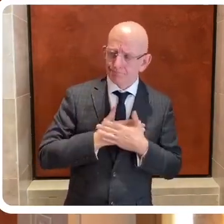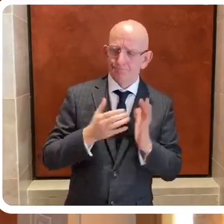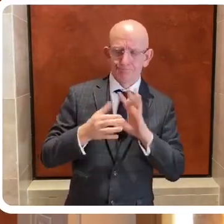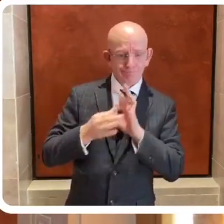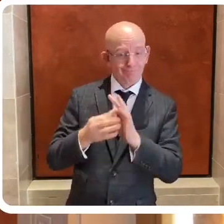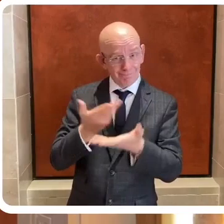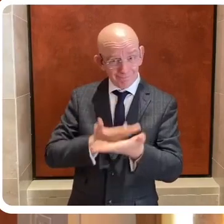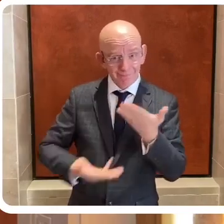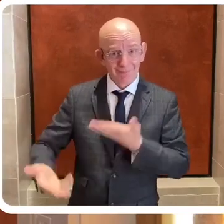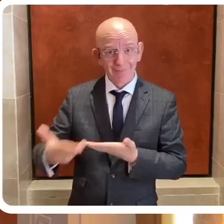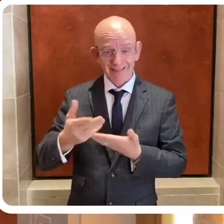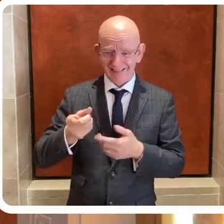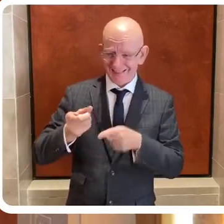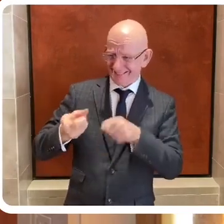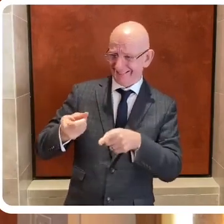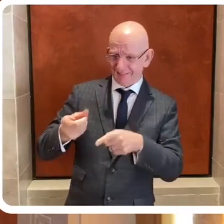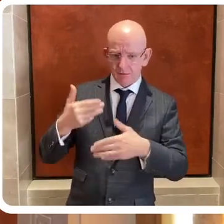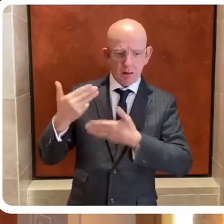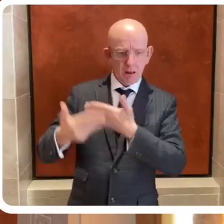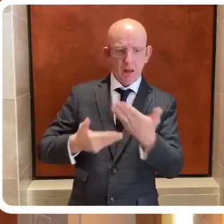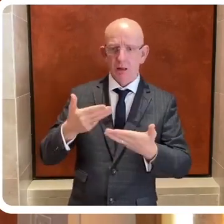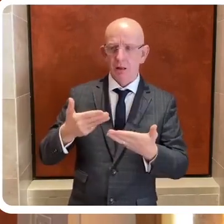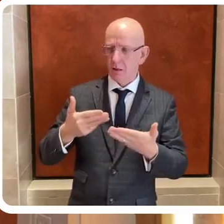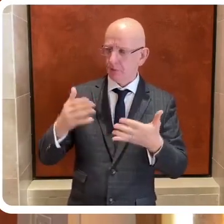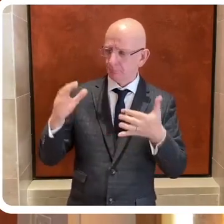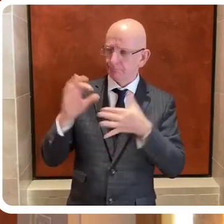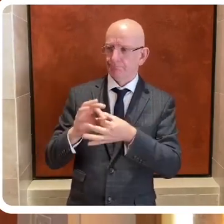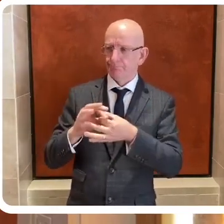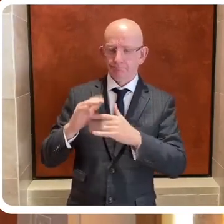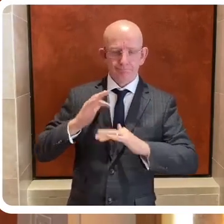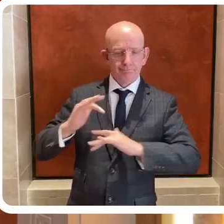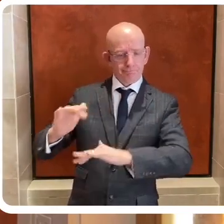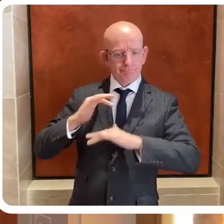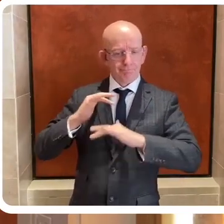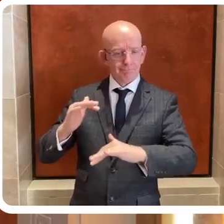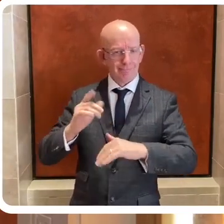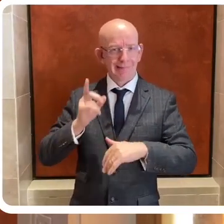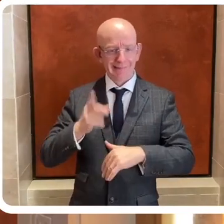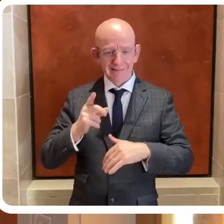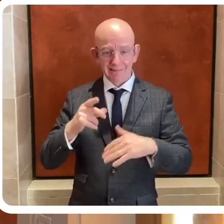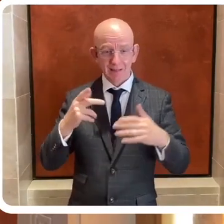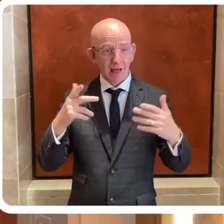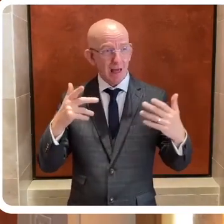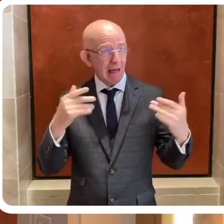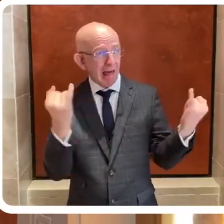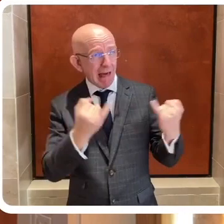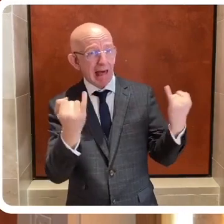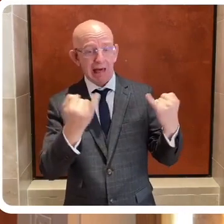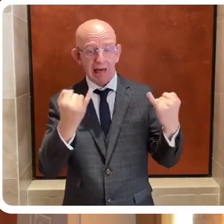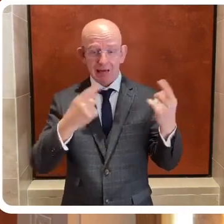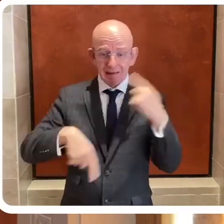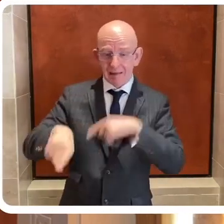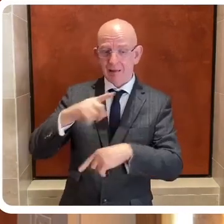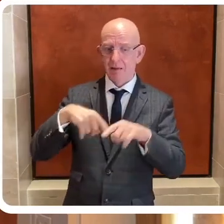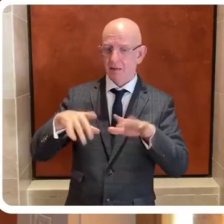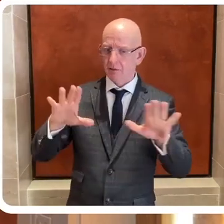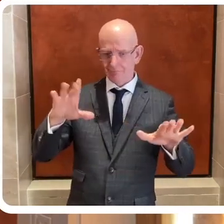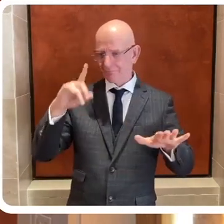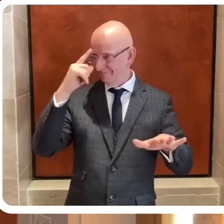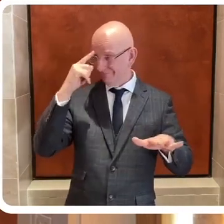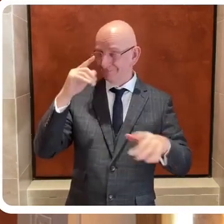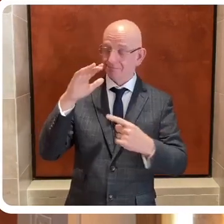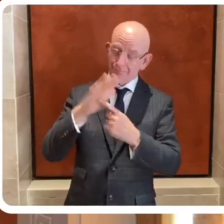catastrophes. So making sure people have access to basic human rights is more important now than it has ever been.